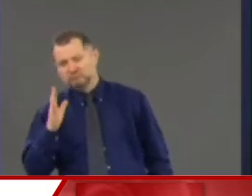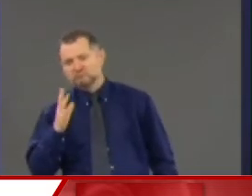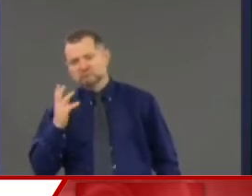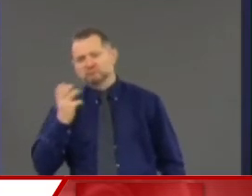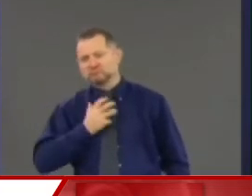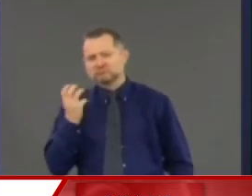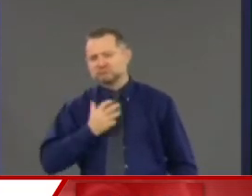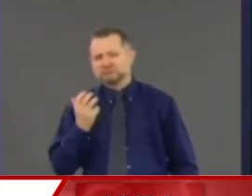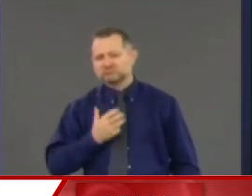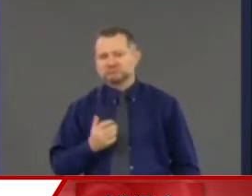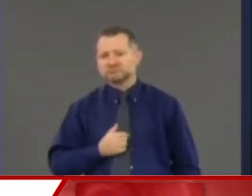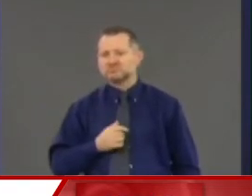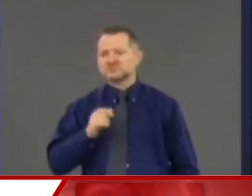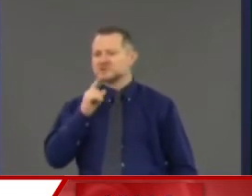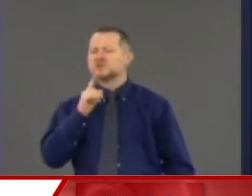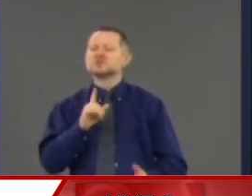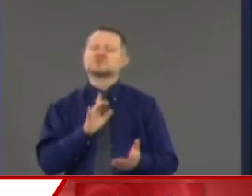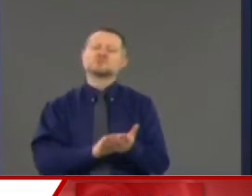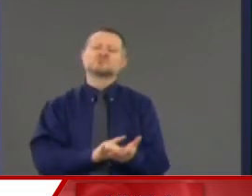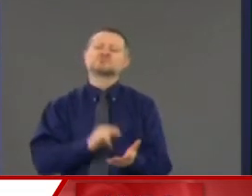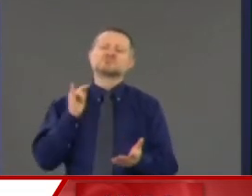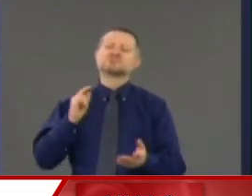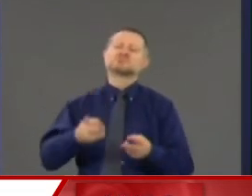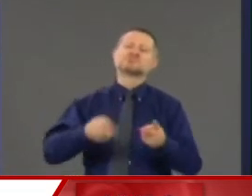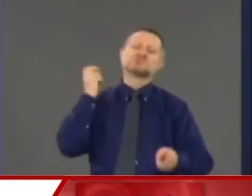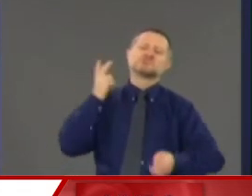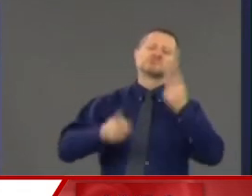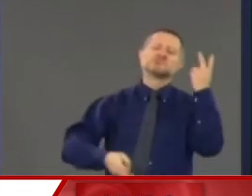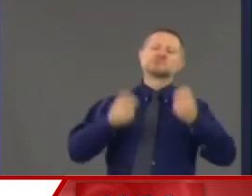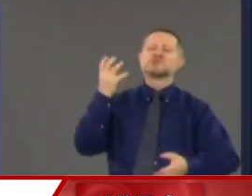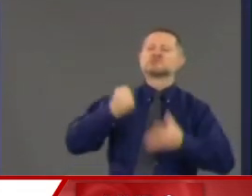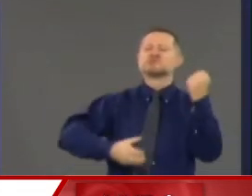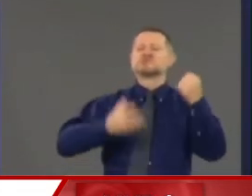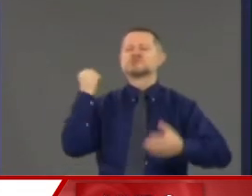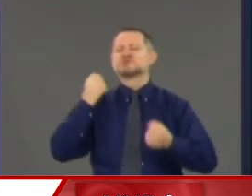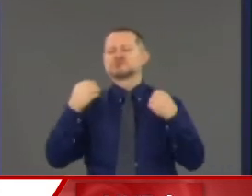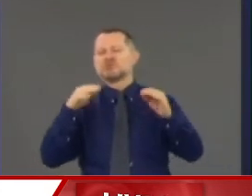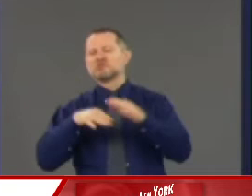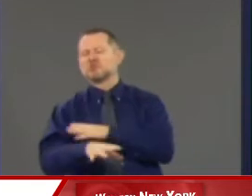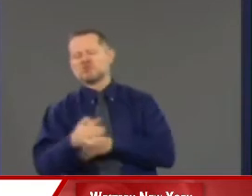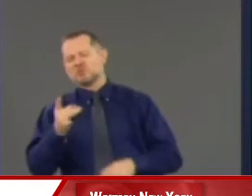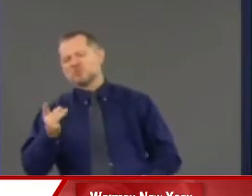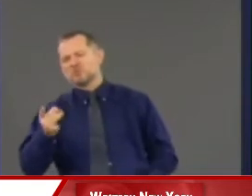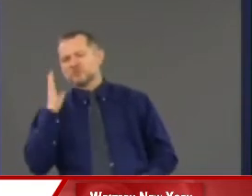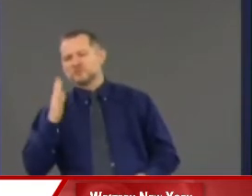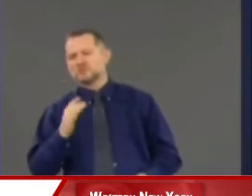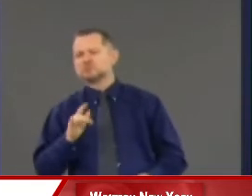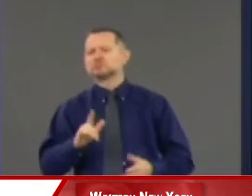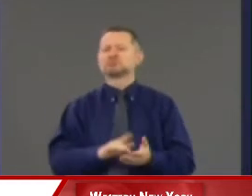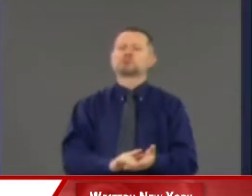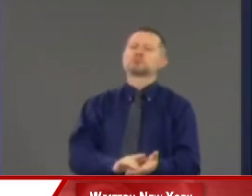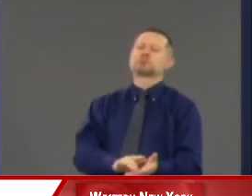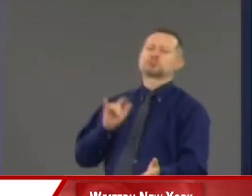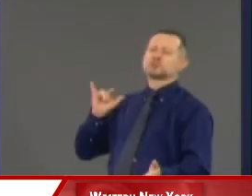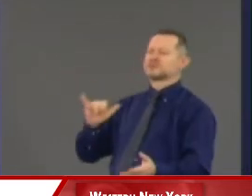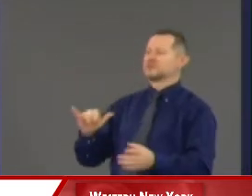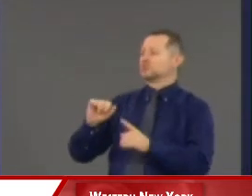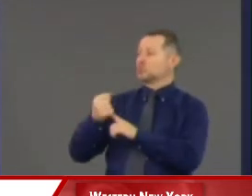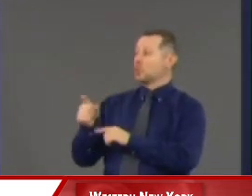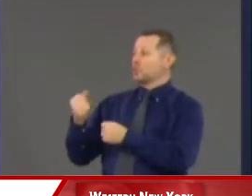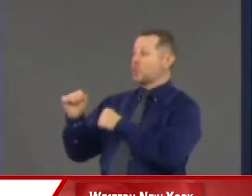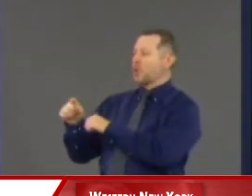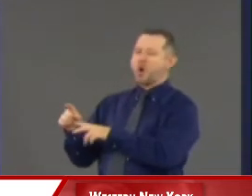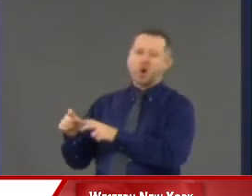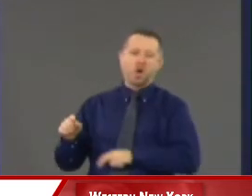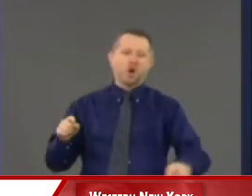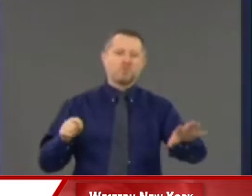The criminality, the looting, was the most egregious. The people exploiting the circumstance. There